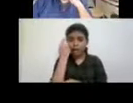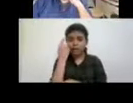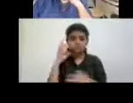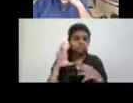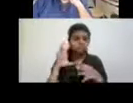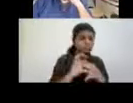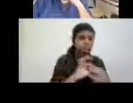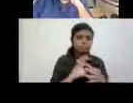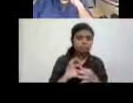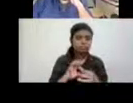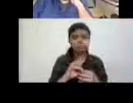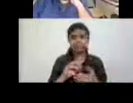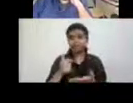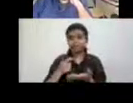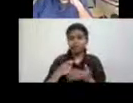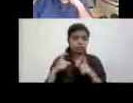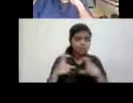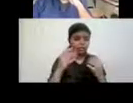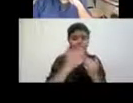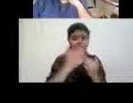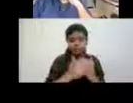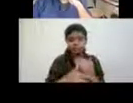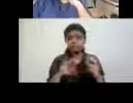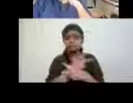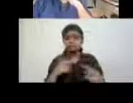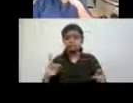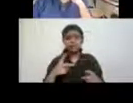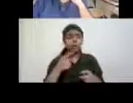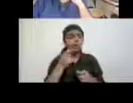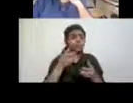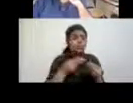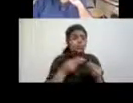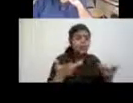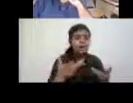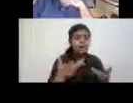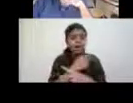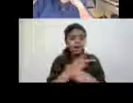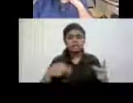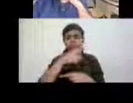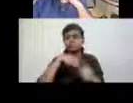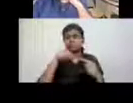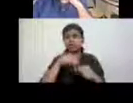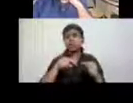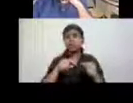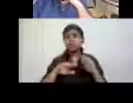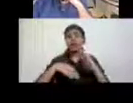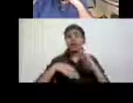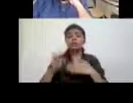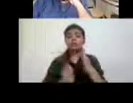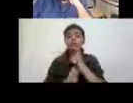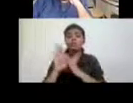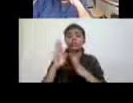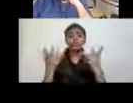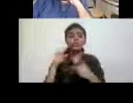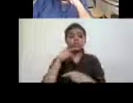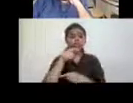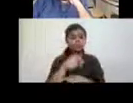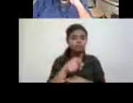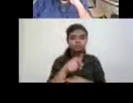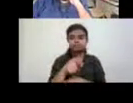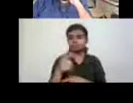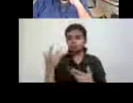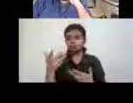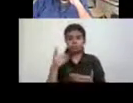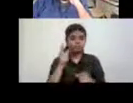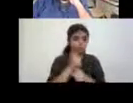remediation, treatment, care, and cure. Further, that curriculum has been developed from the perspectives of the clinician,